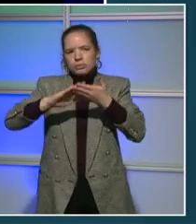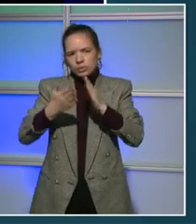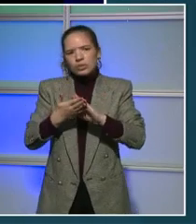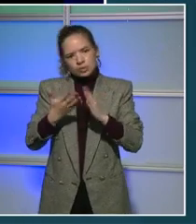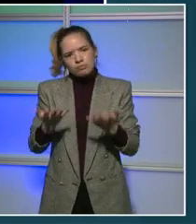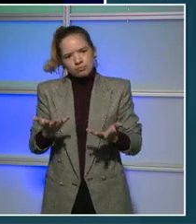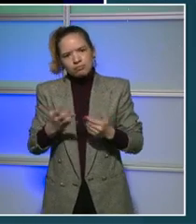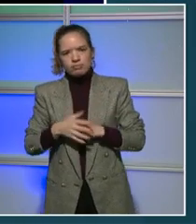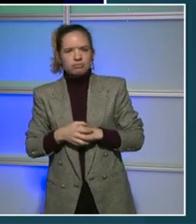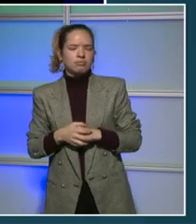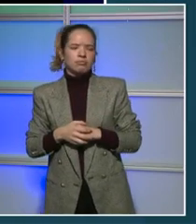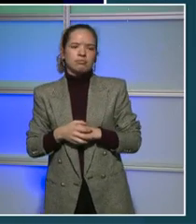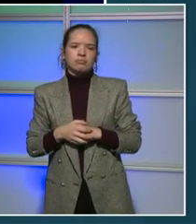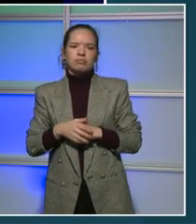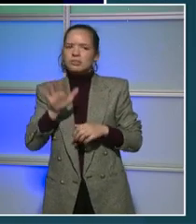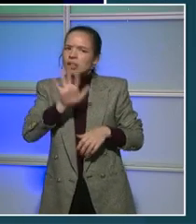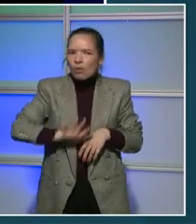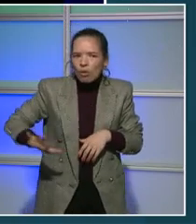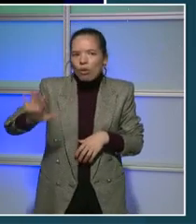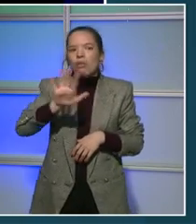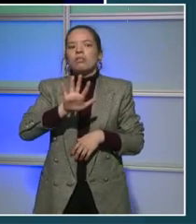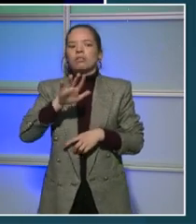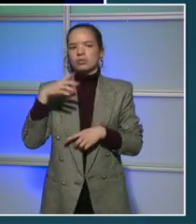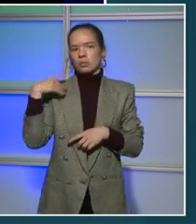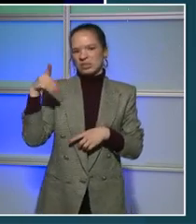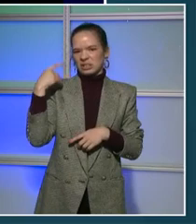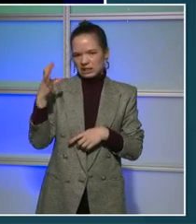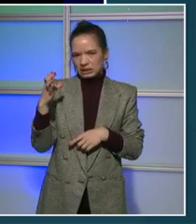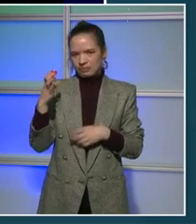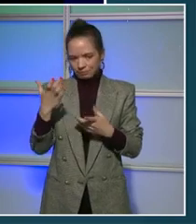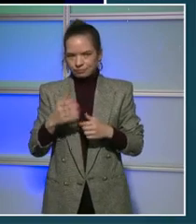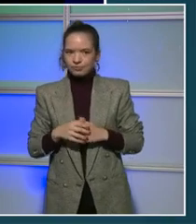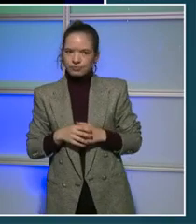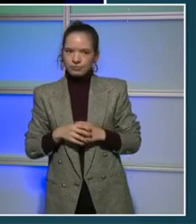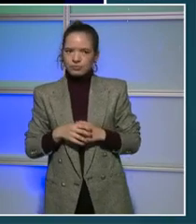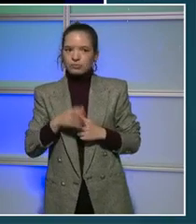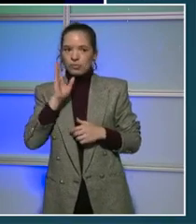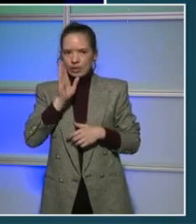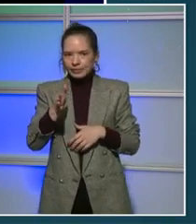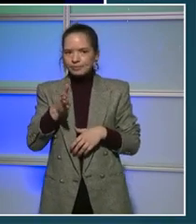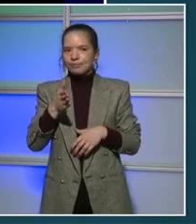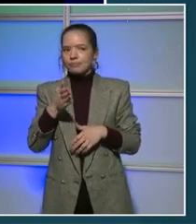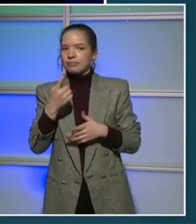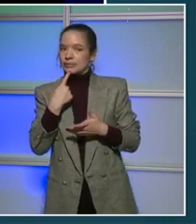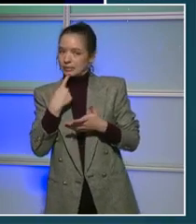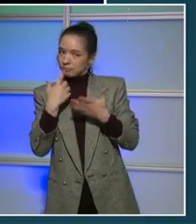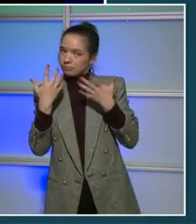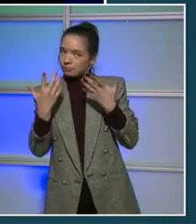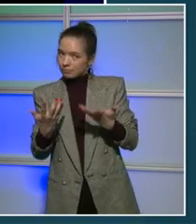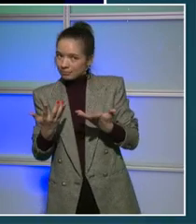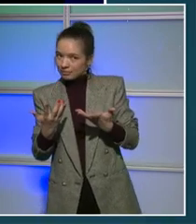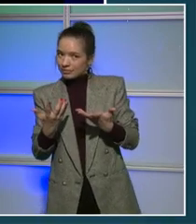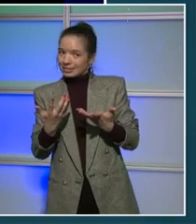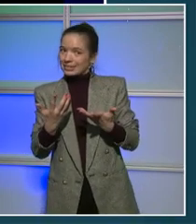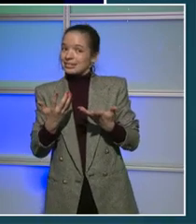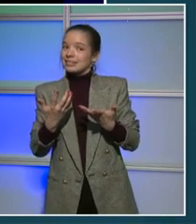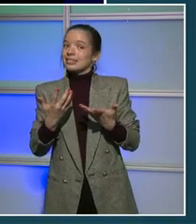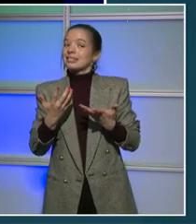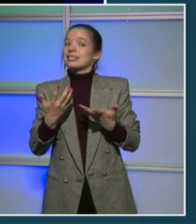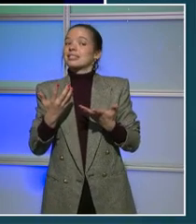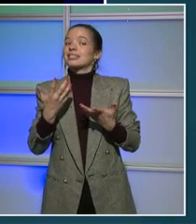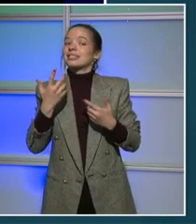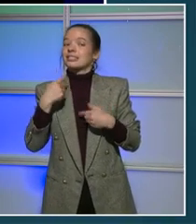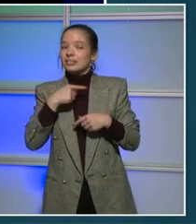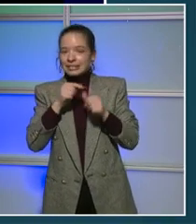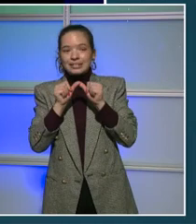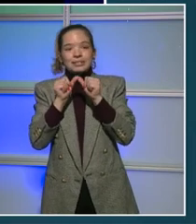all across the district. And so I would say, I would, I dare say, to stay focused on affordable housing,